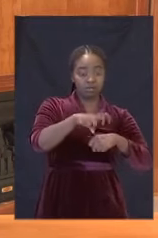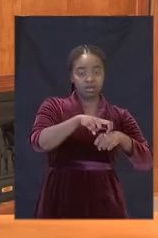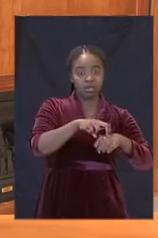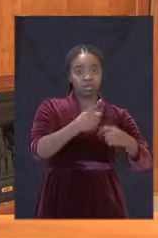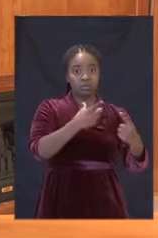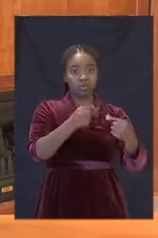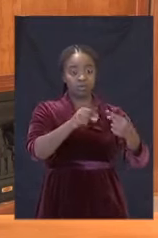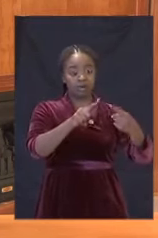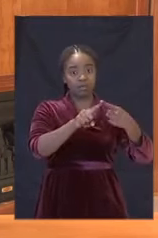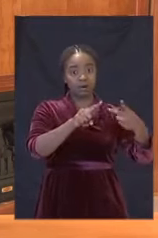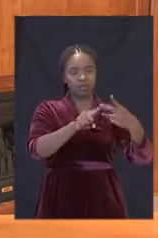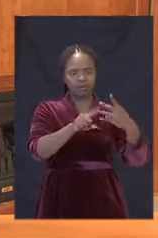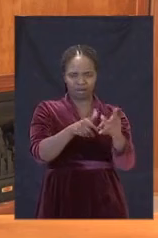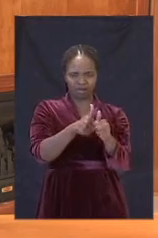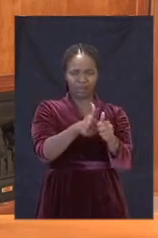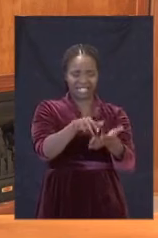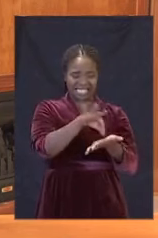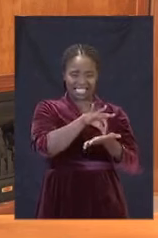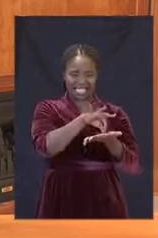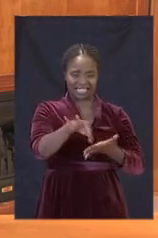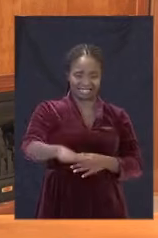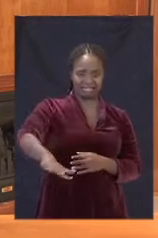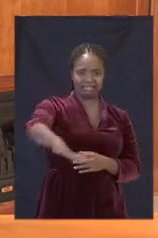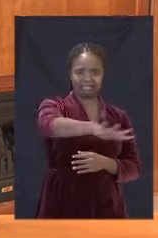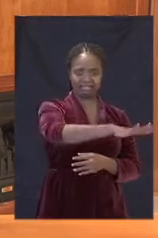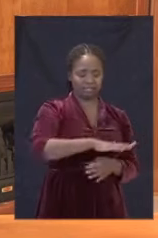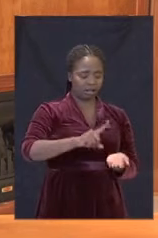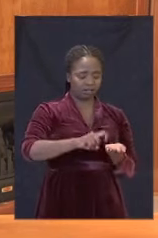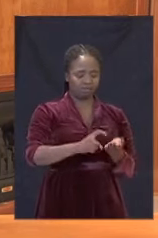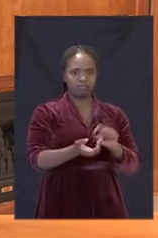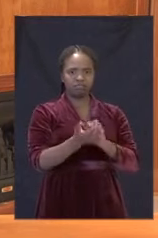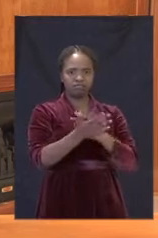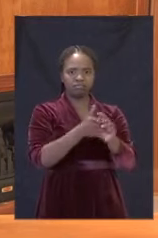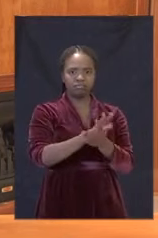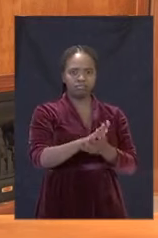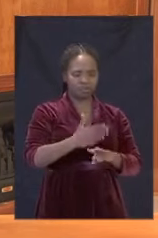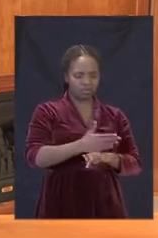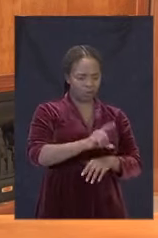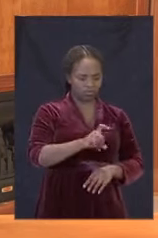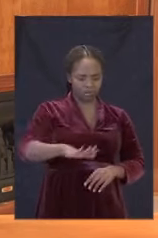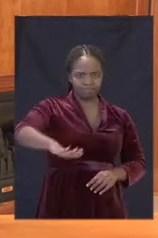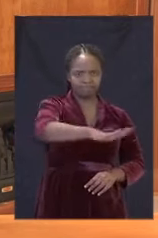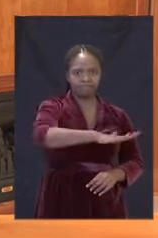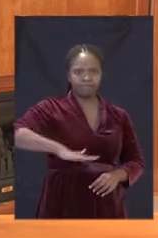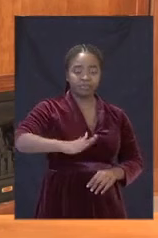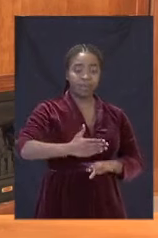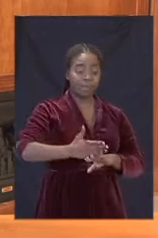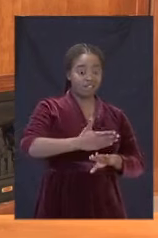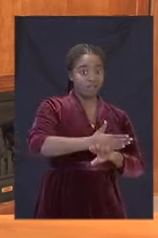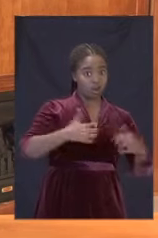things, thoroughly cleaning and sanitizing places of worship before and after services.